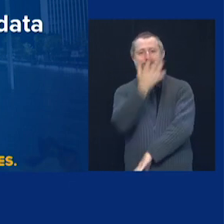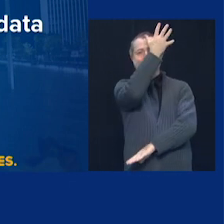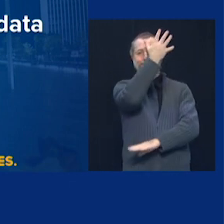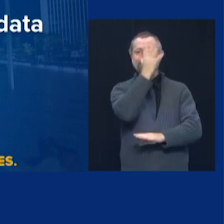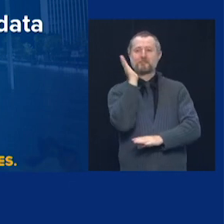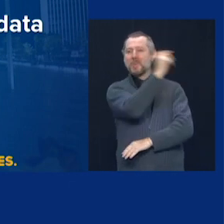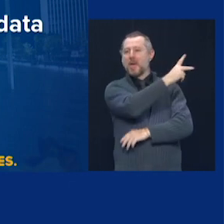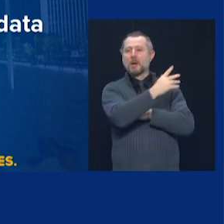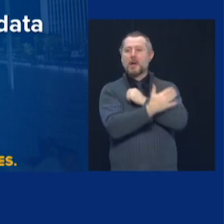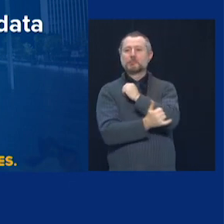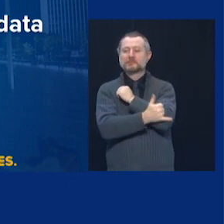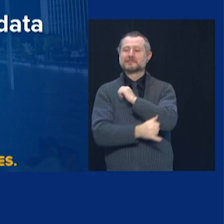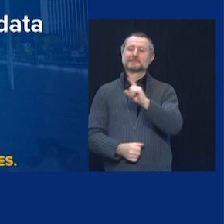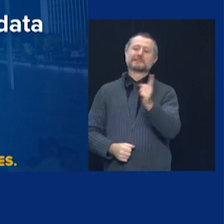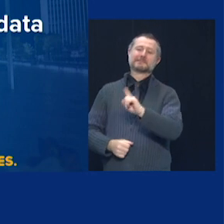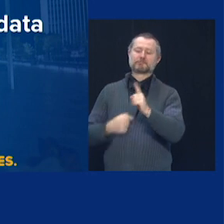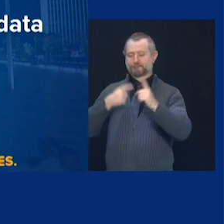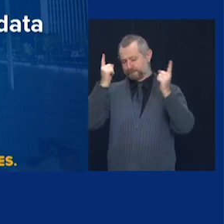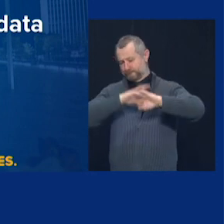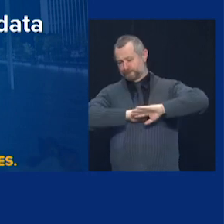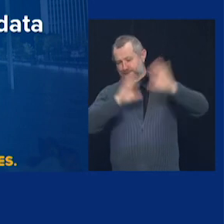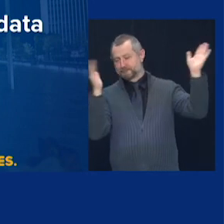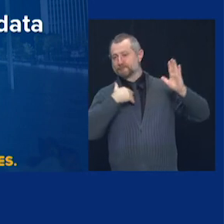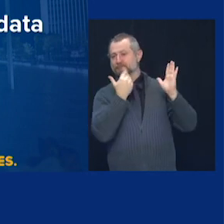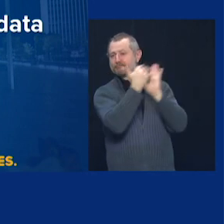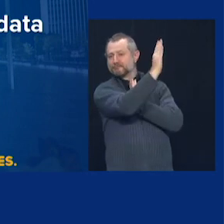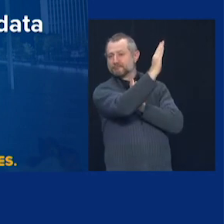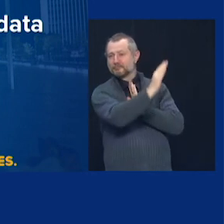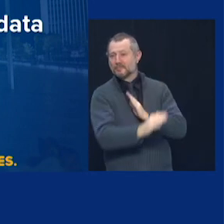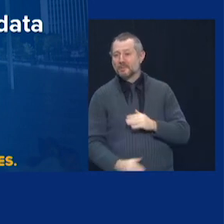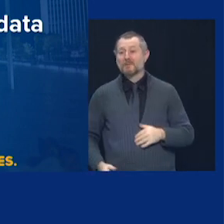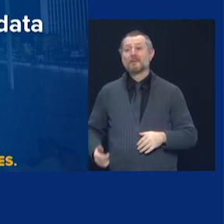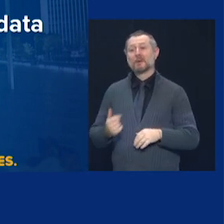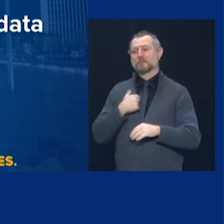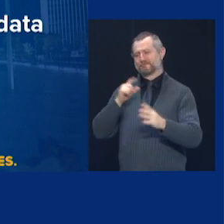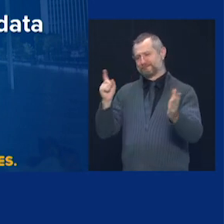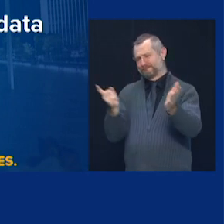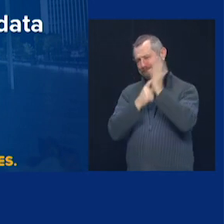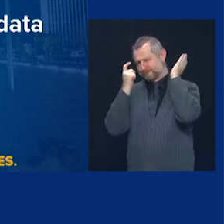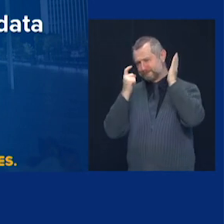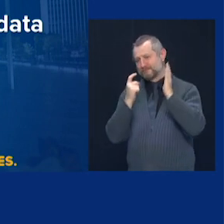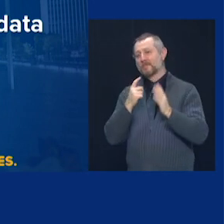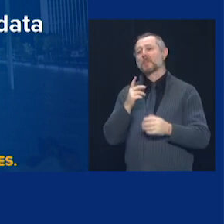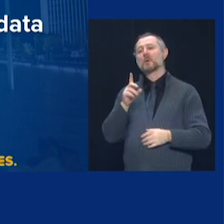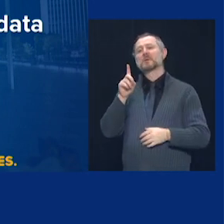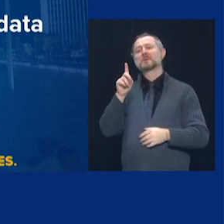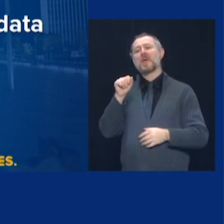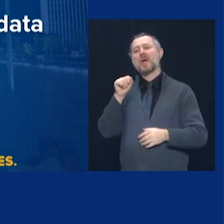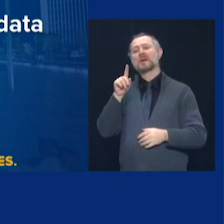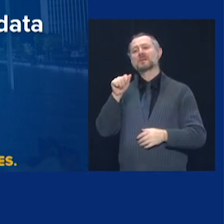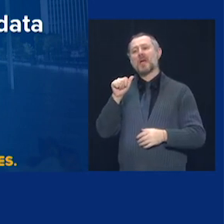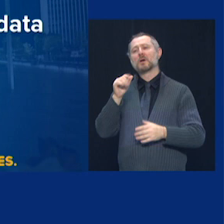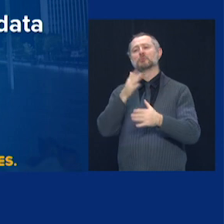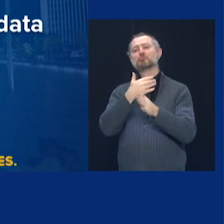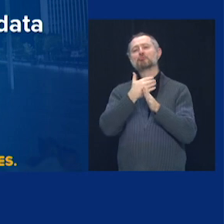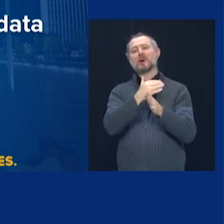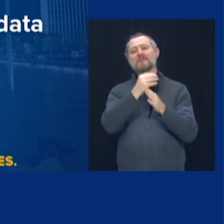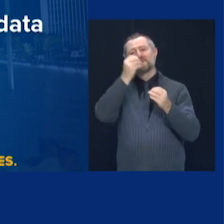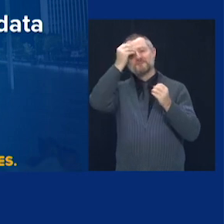We insisted on that in the, what's called the data sharing agreement, data use agreement,